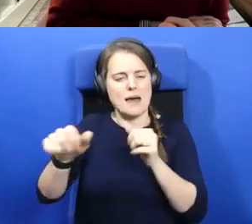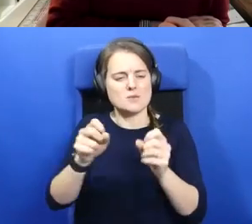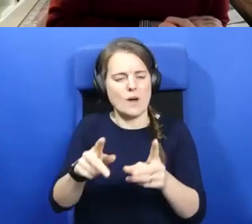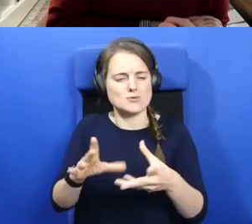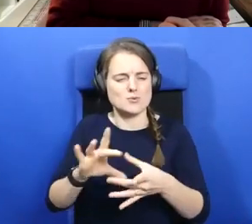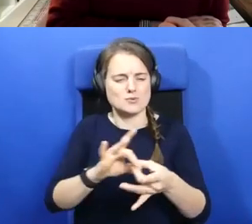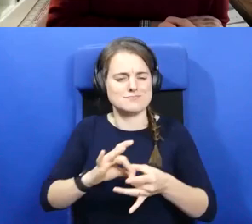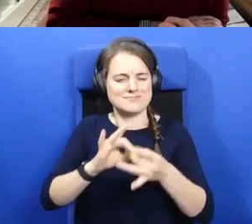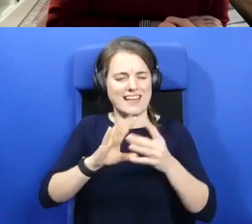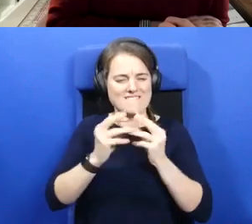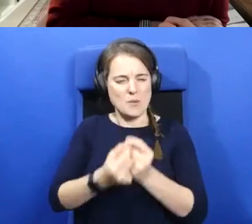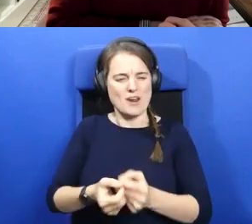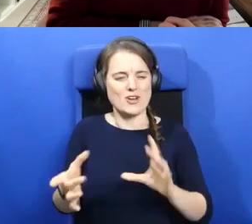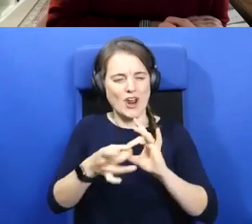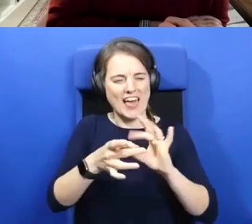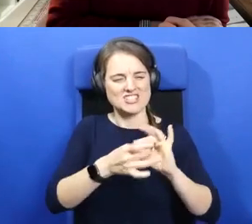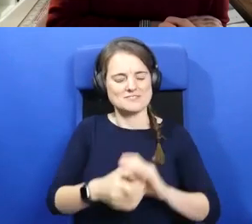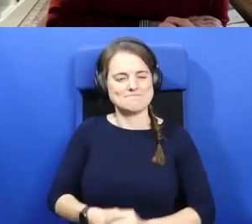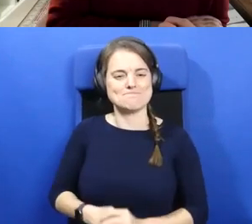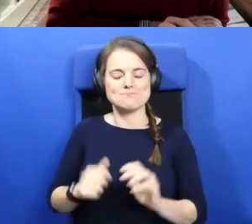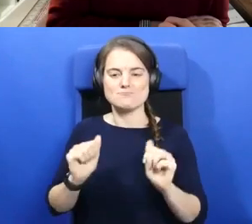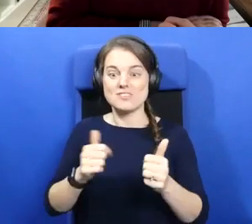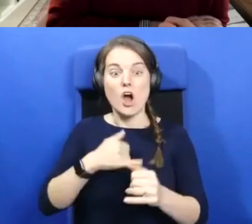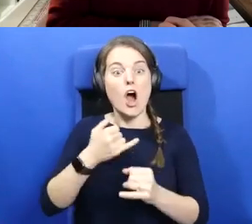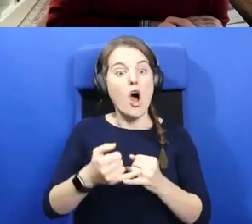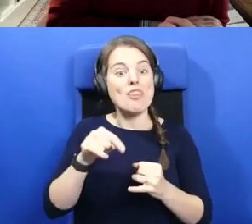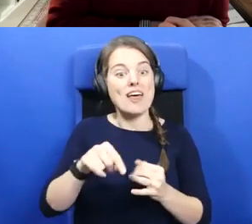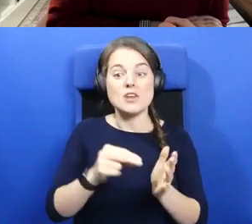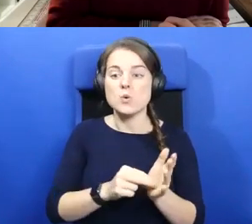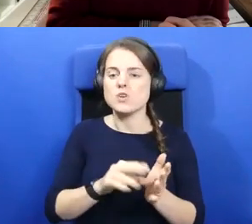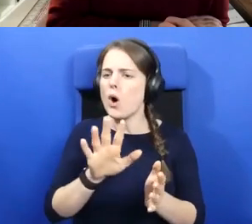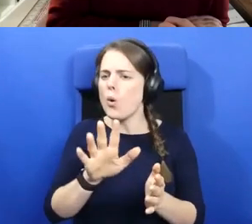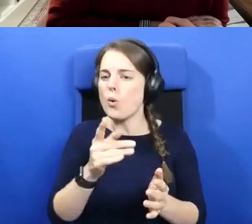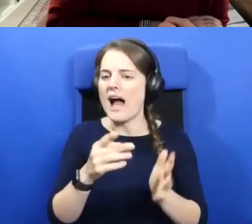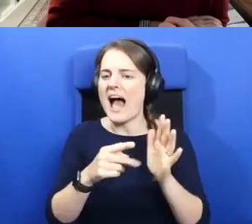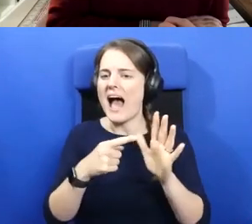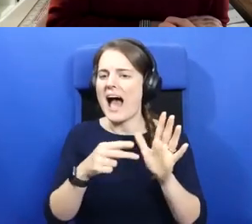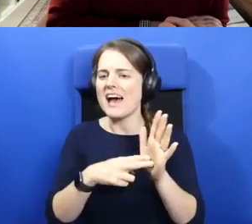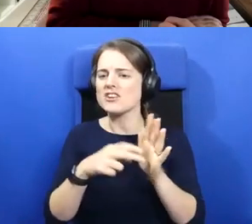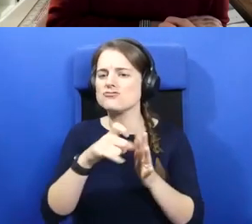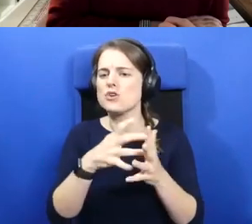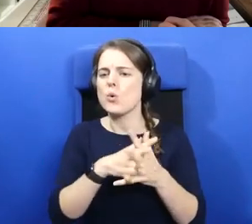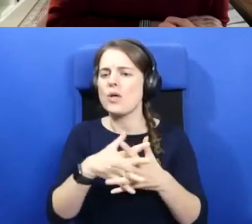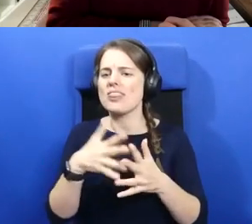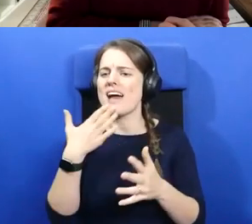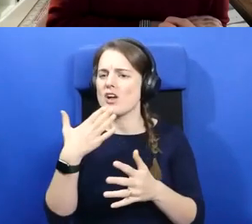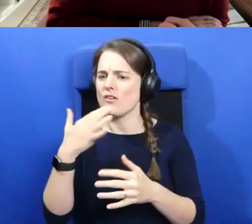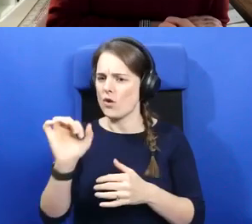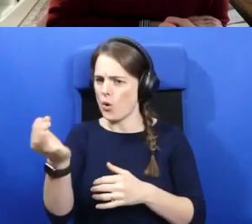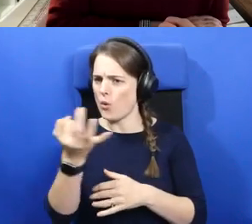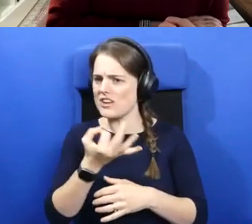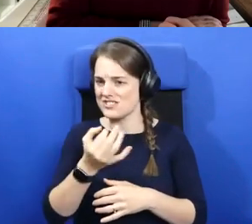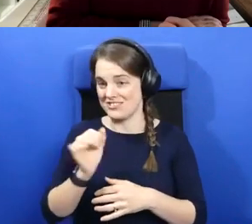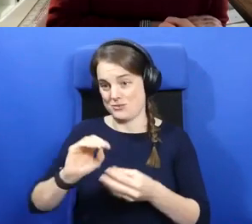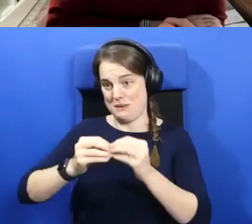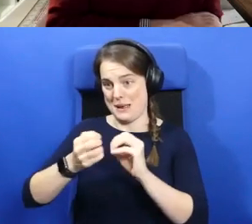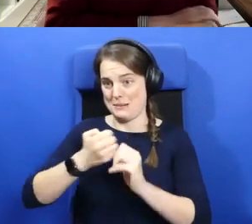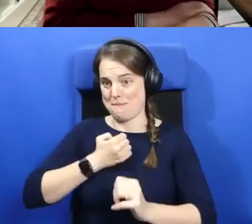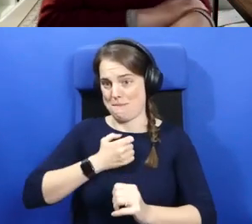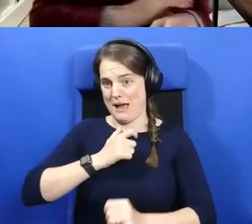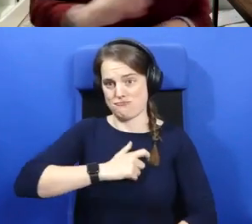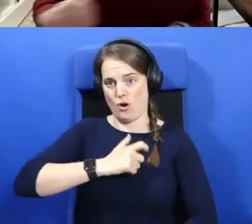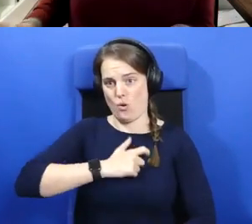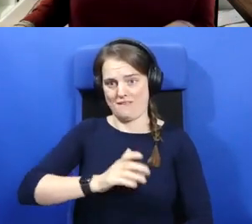I think then, uh, I think Andrew has, thank you Andrew for your talk, for your question. You made my, my, uh, role, uh, very